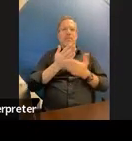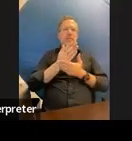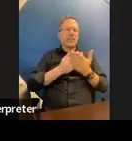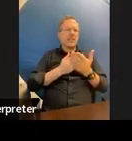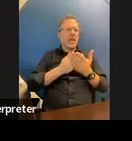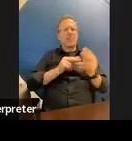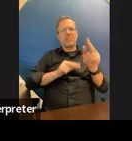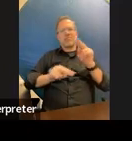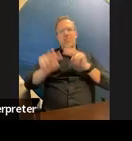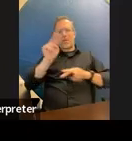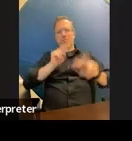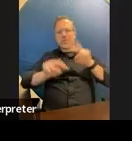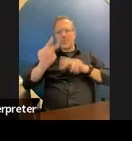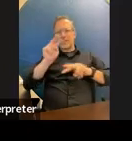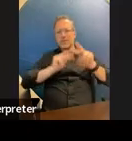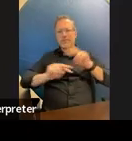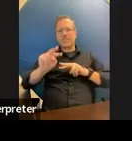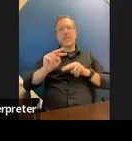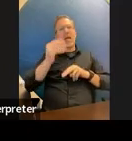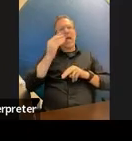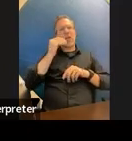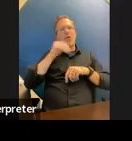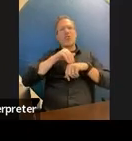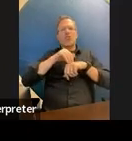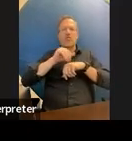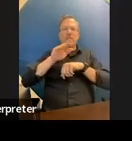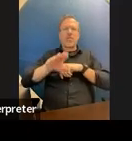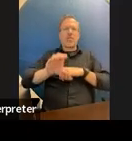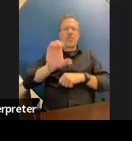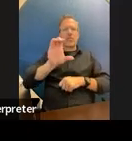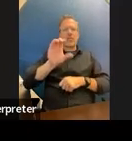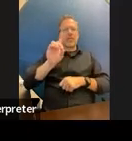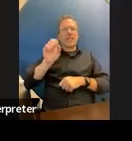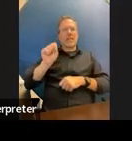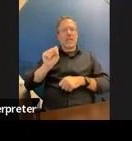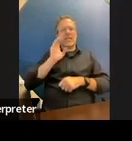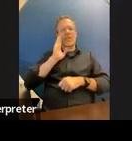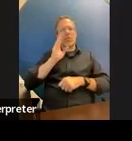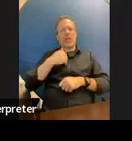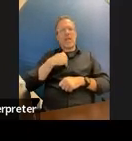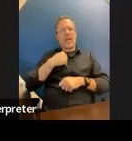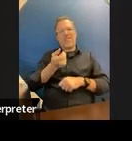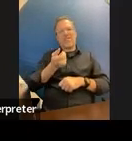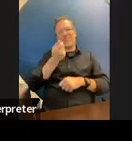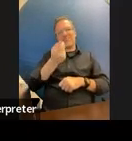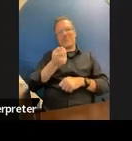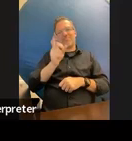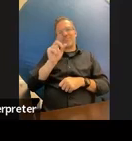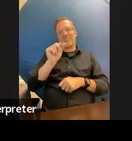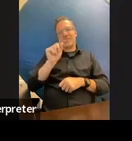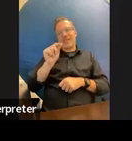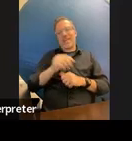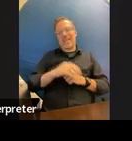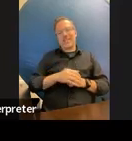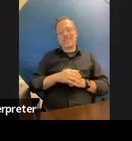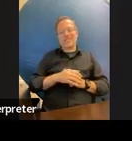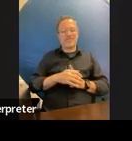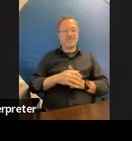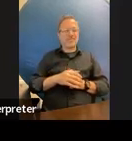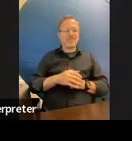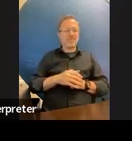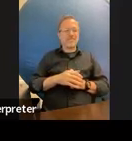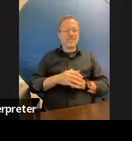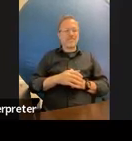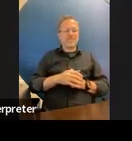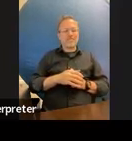i know the referrals to cds are probably going to have the least data of any kind of student um